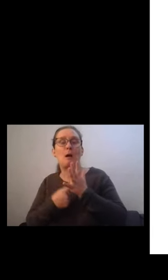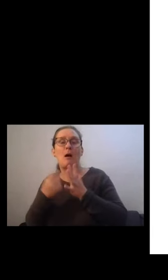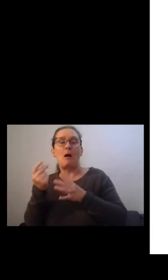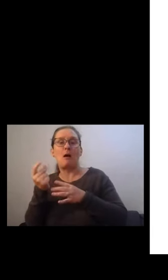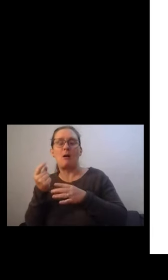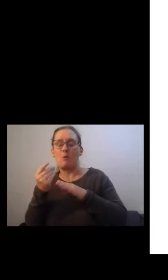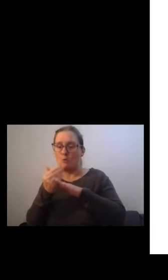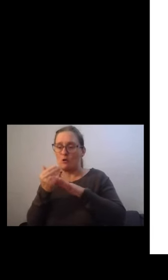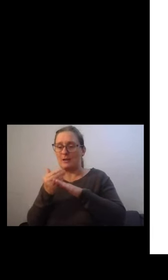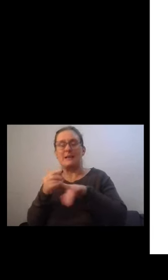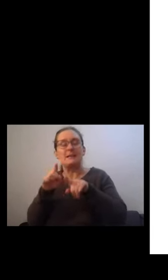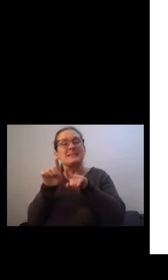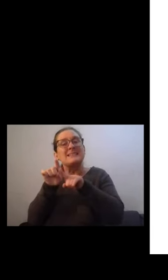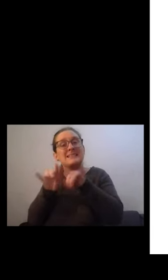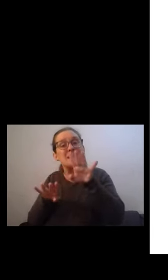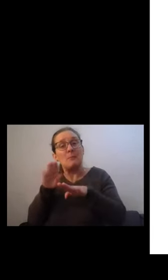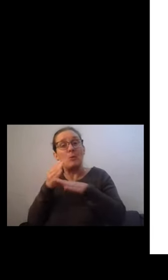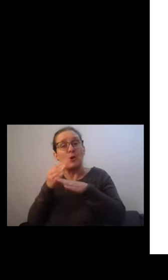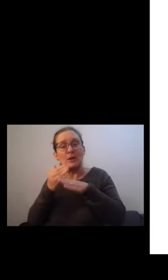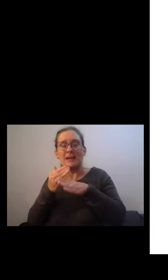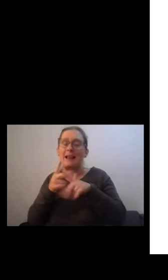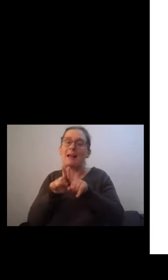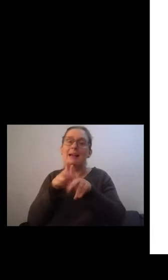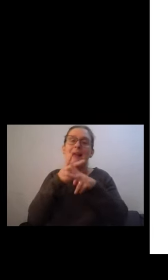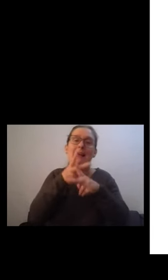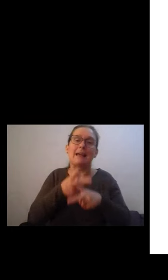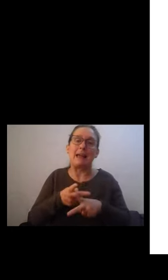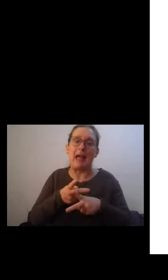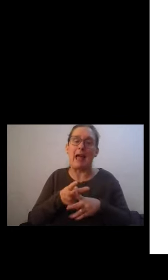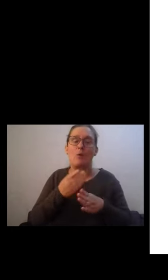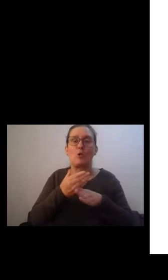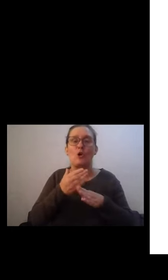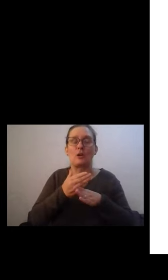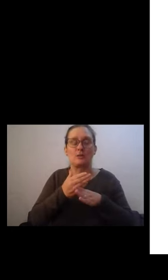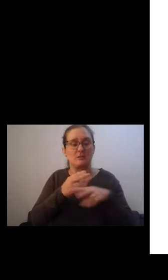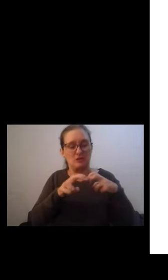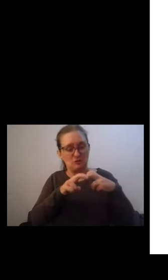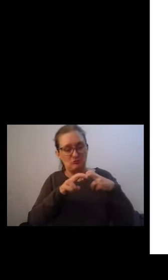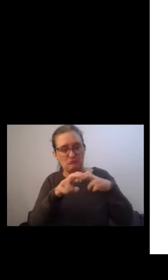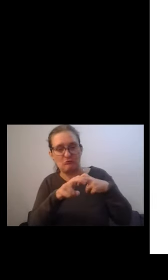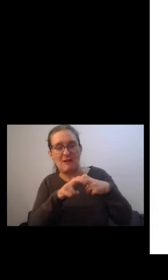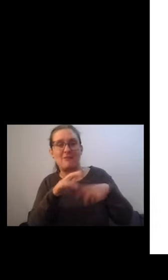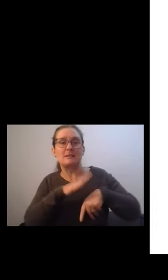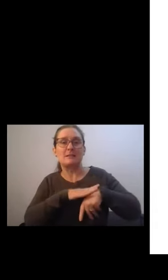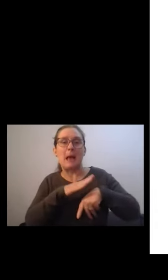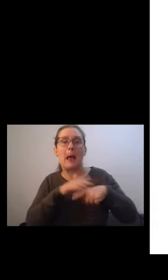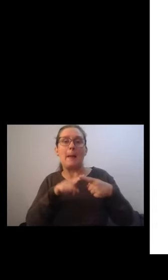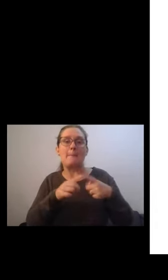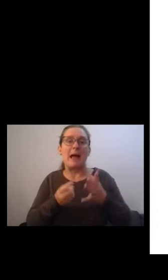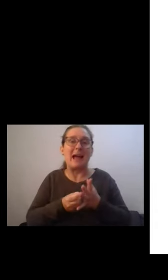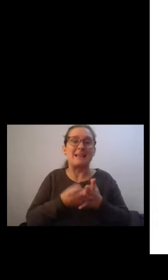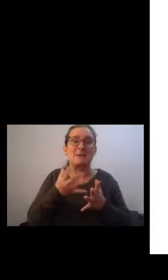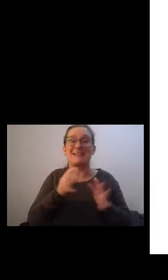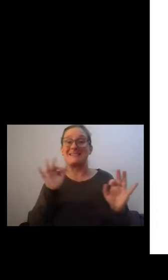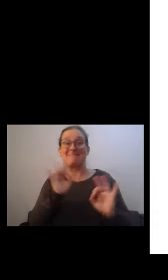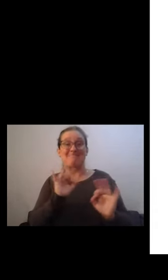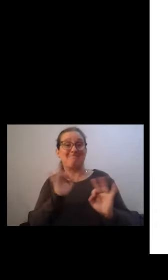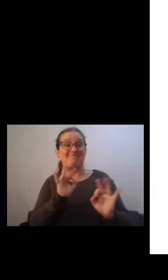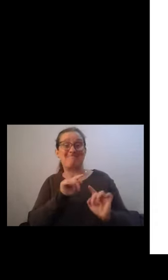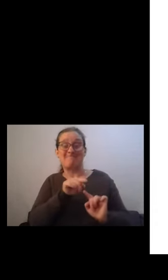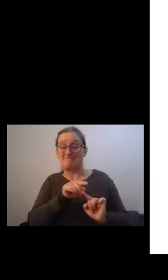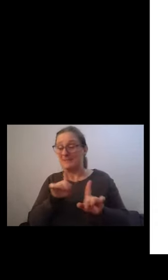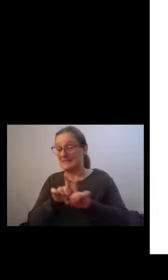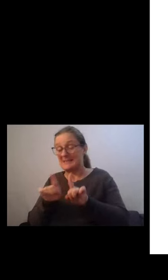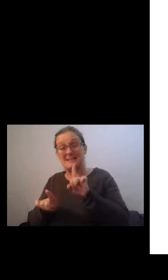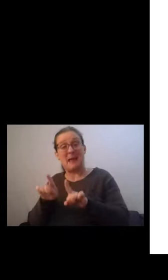workers who don't get paid for travel time or expenses. How widespread are these working conditions? Thank you, Stephen.